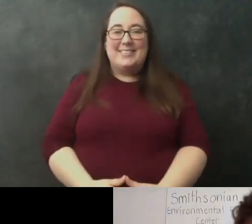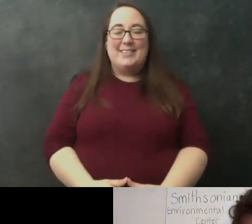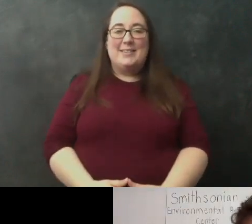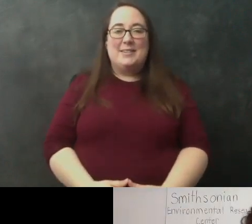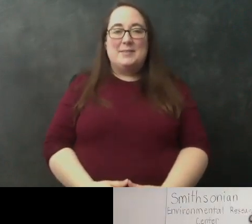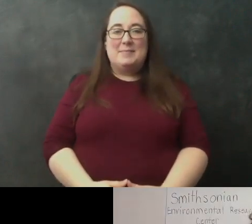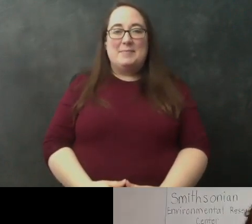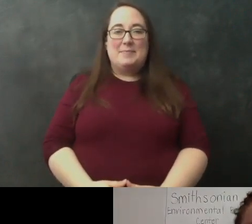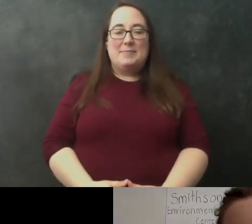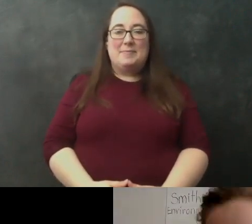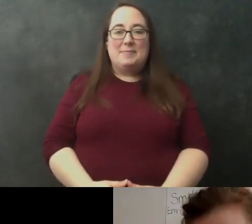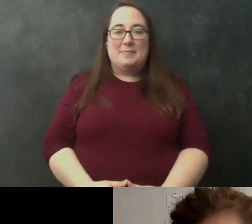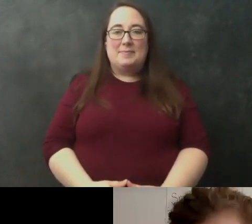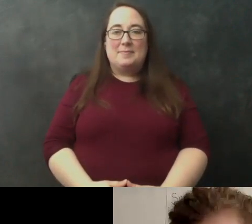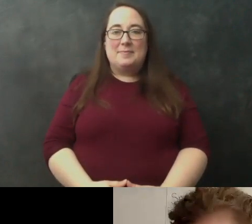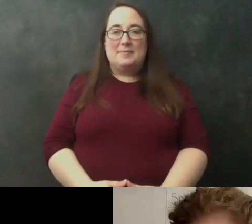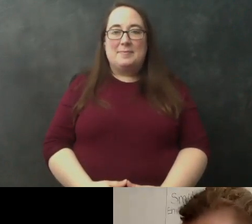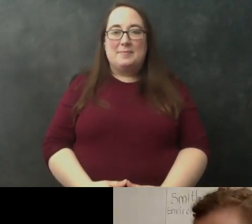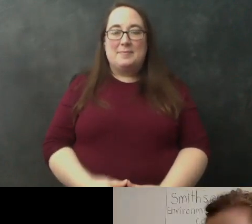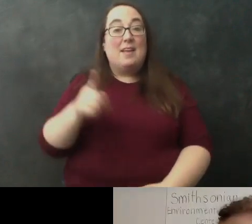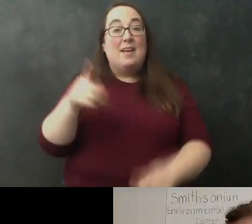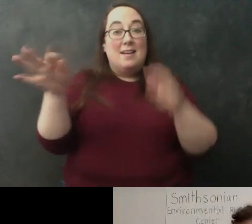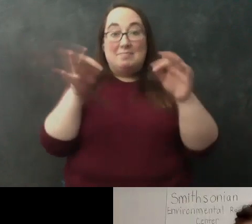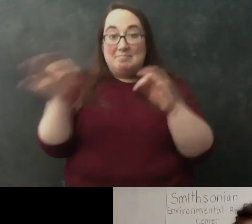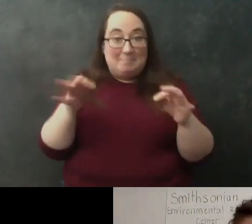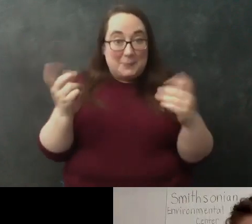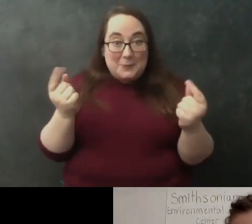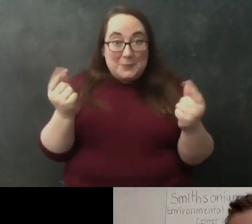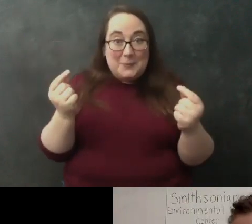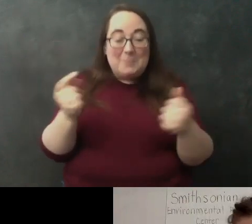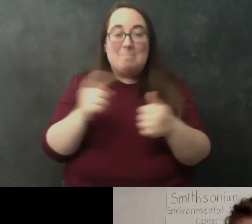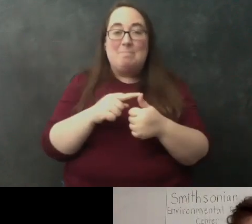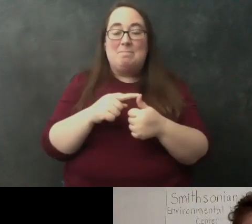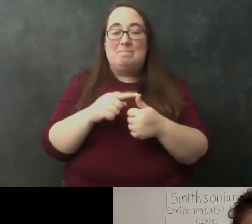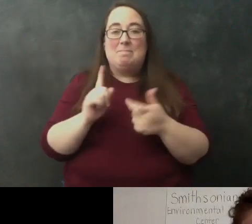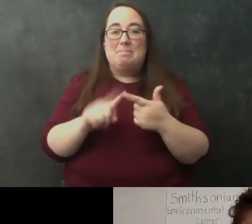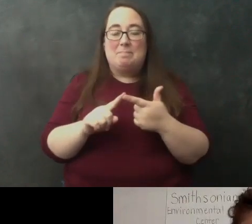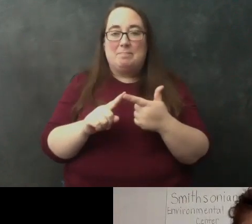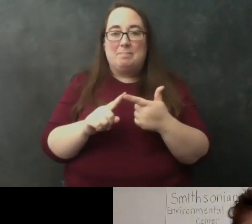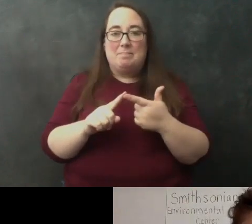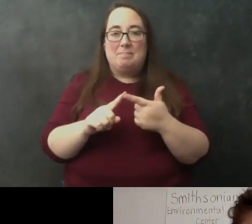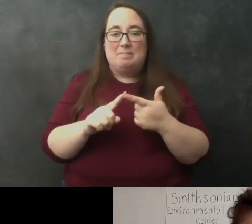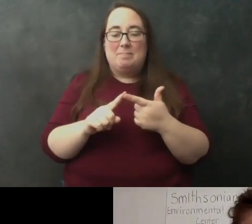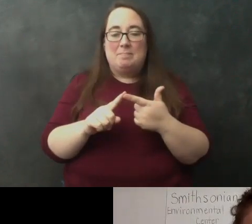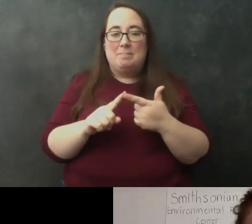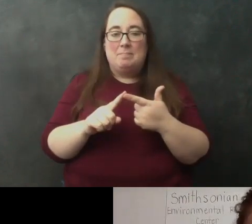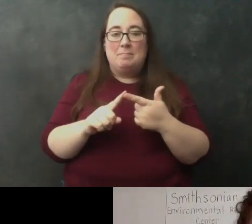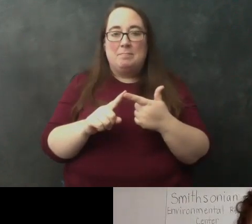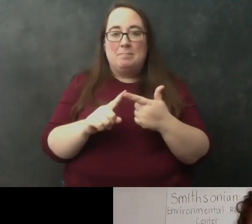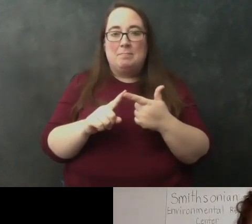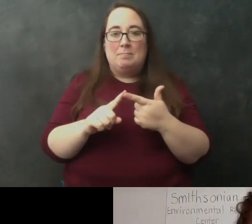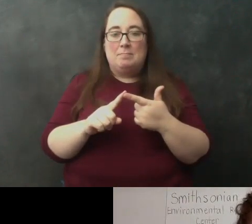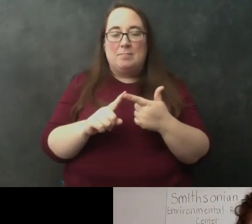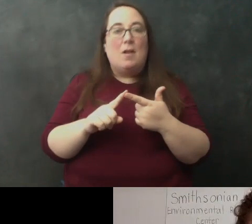all right so we've got our we've got our instructions um and we also need to go over